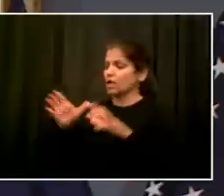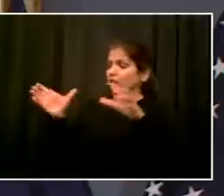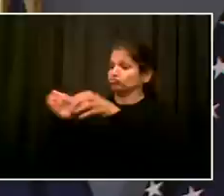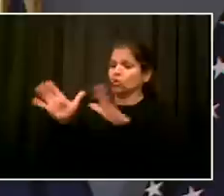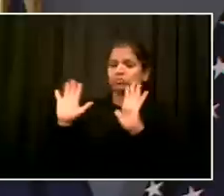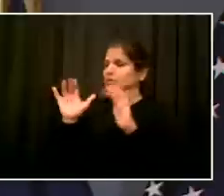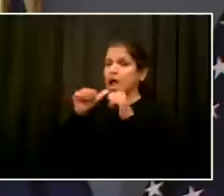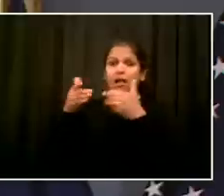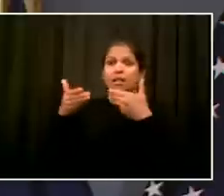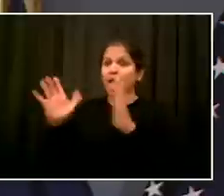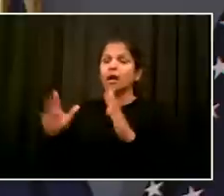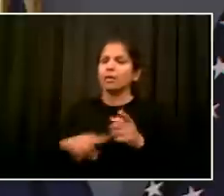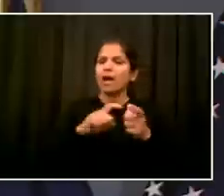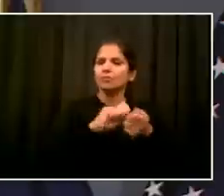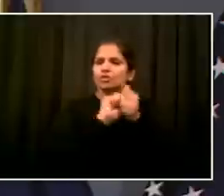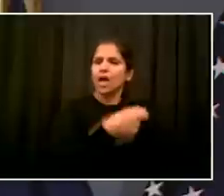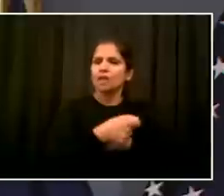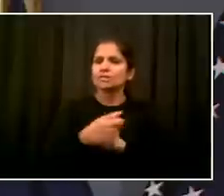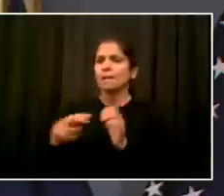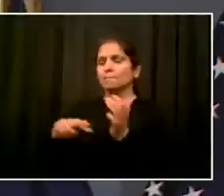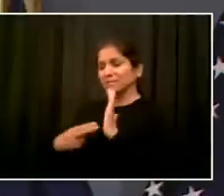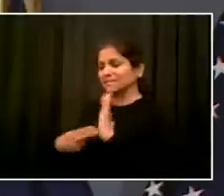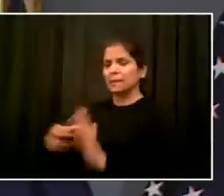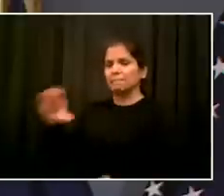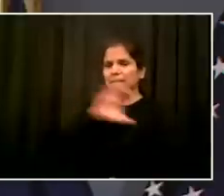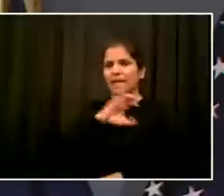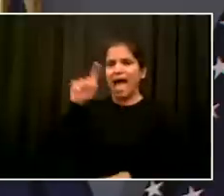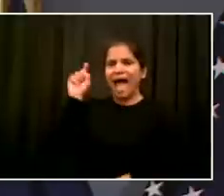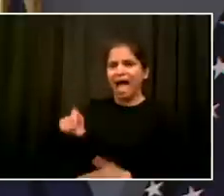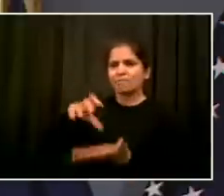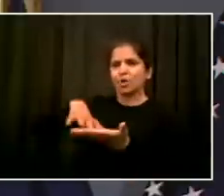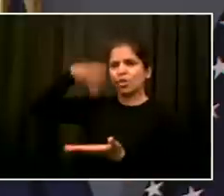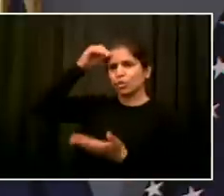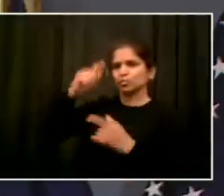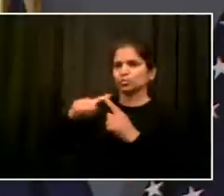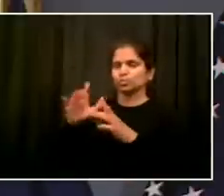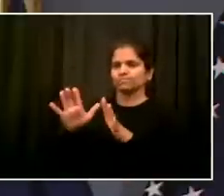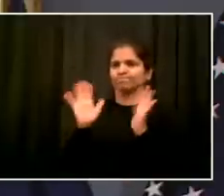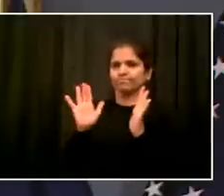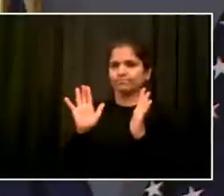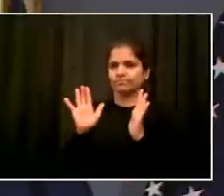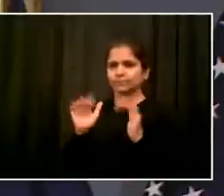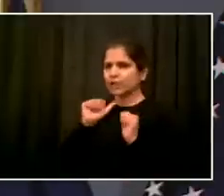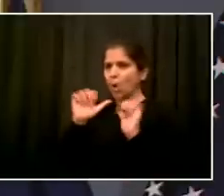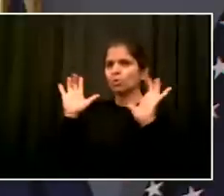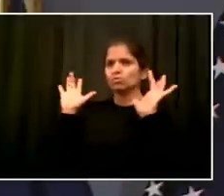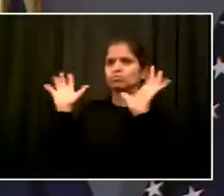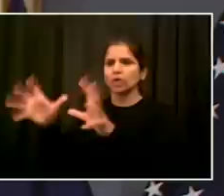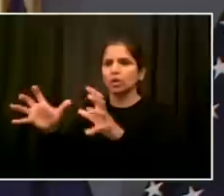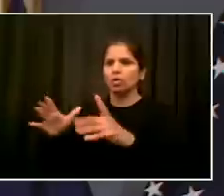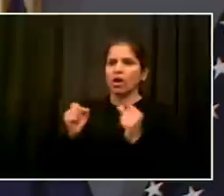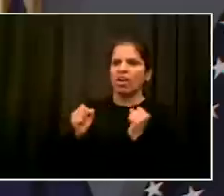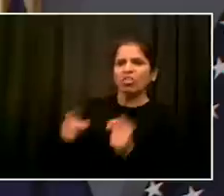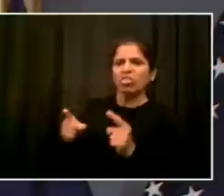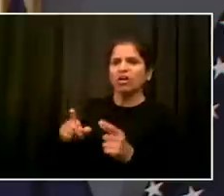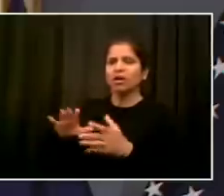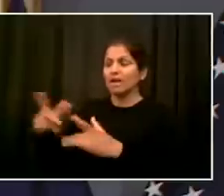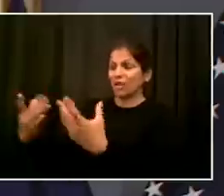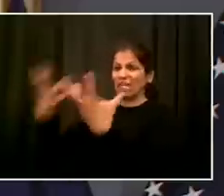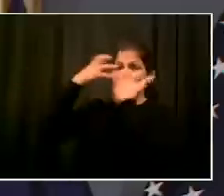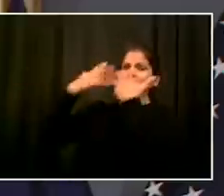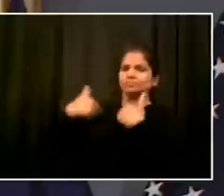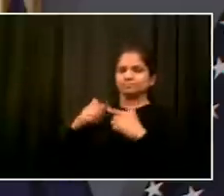everyone else who asked questions, I respect every single one of you and the questions you ask. But I also want you to look at the history of six and a half years